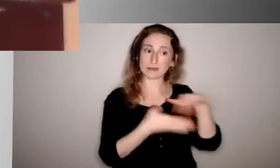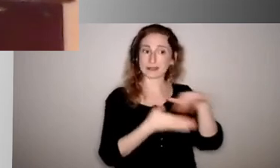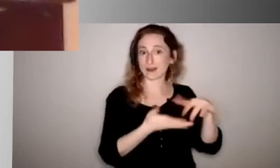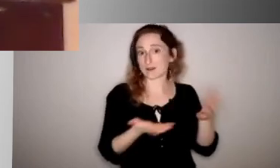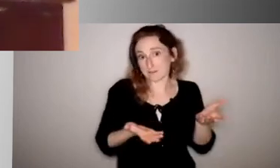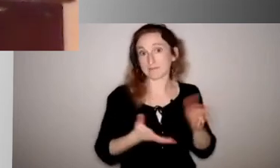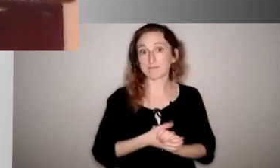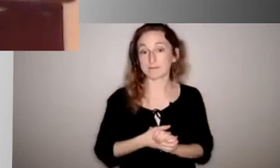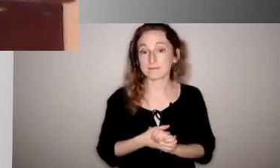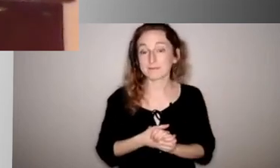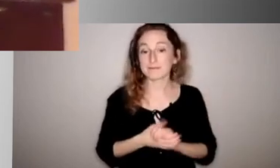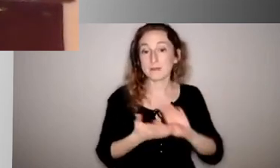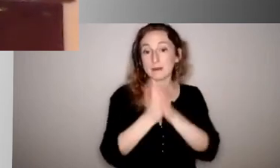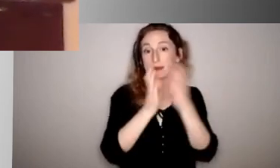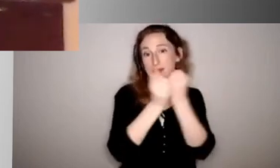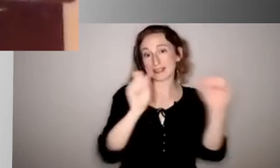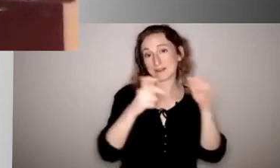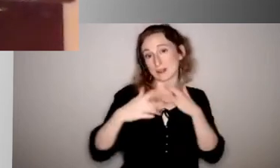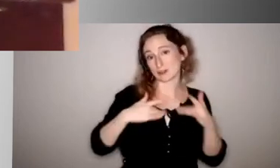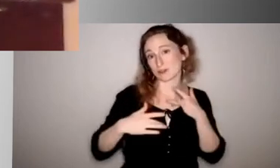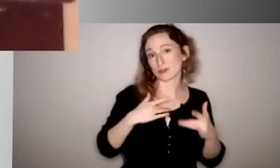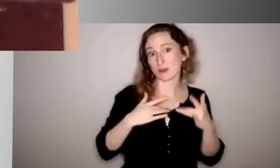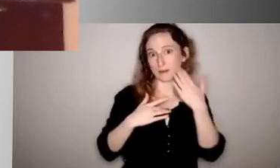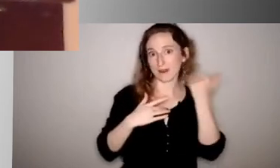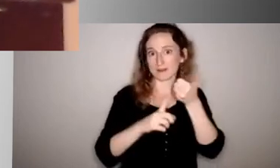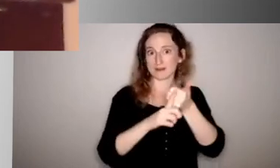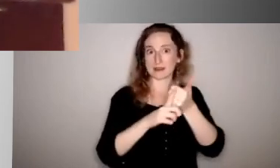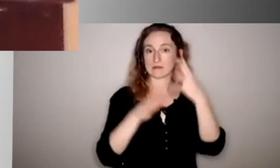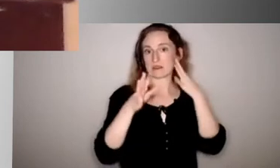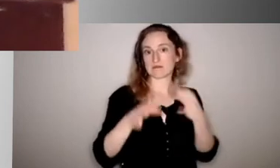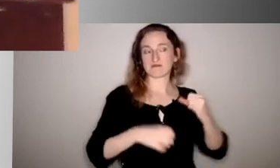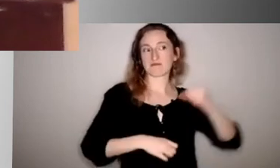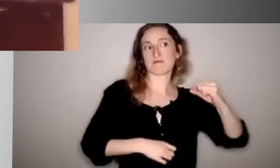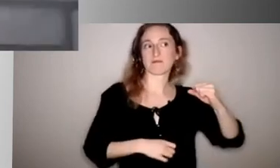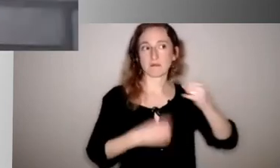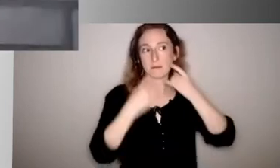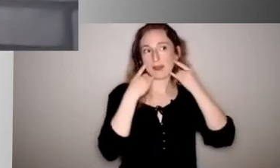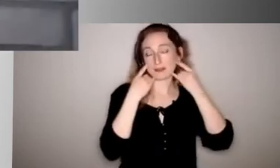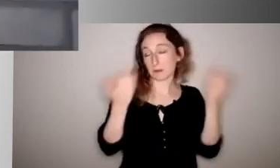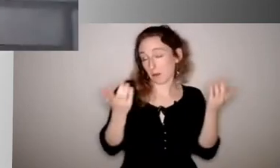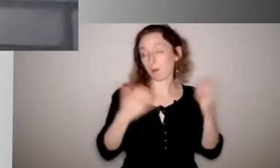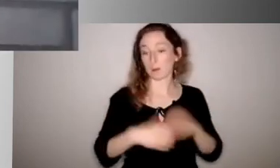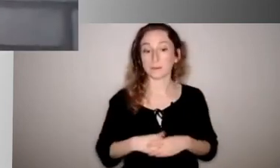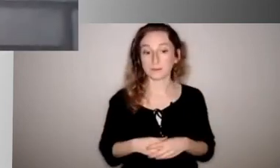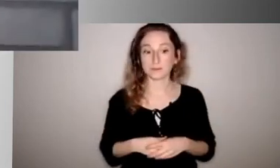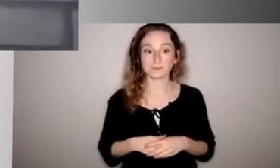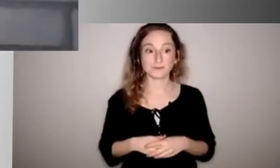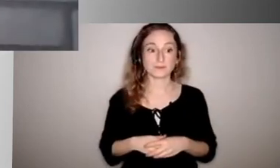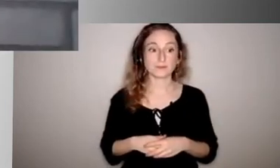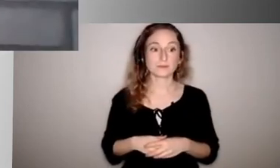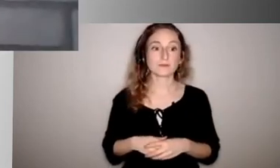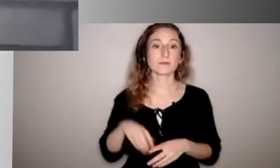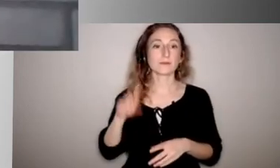eventually leading to a safety concern because they are choosing not to wear that mask and keep others safe. I would like to add a